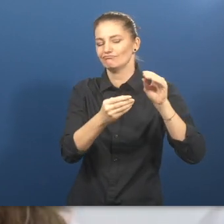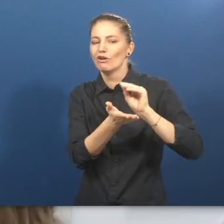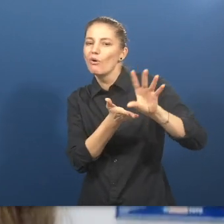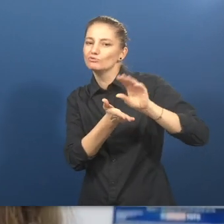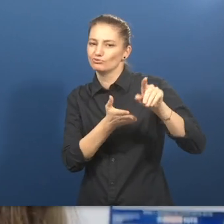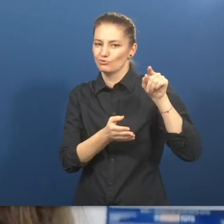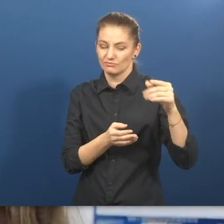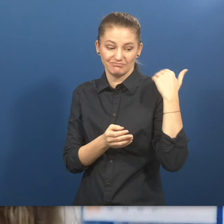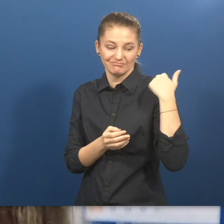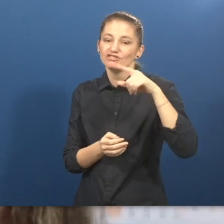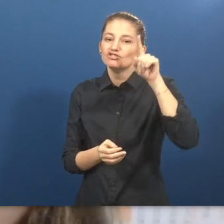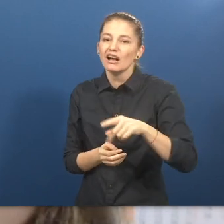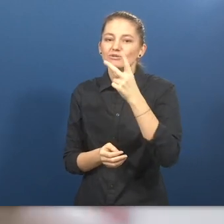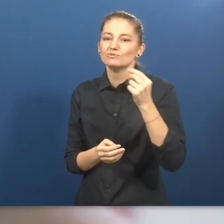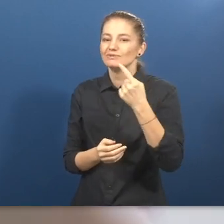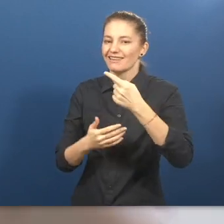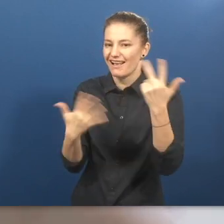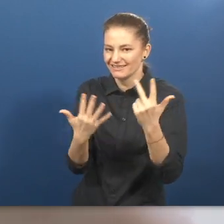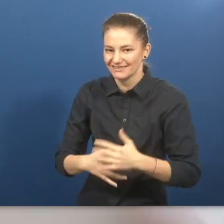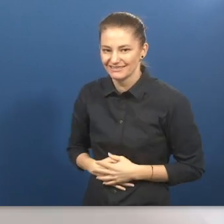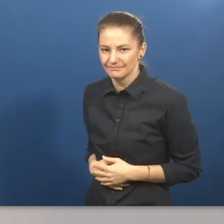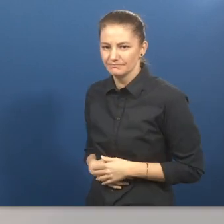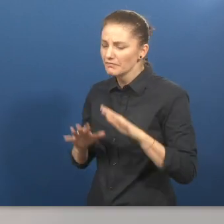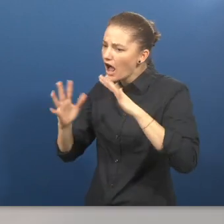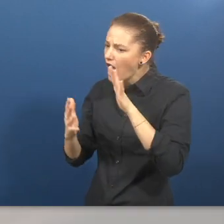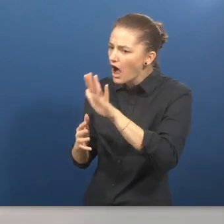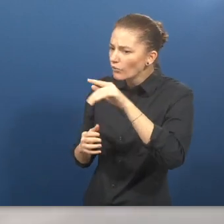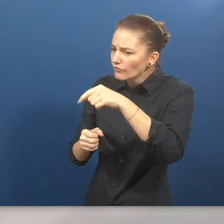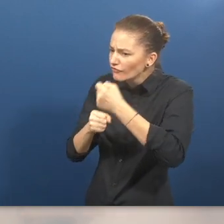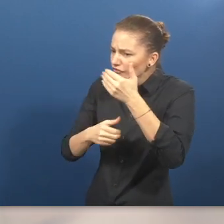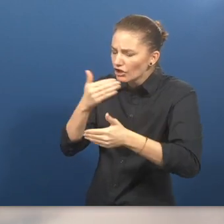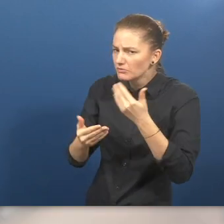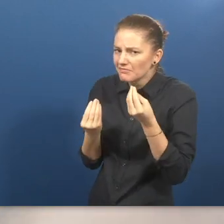january 2018 how does jamba work